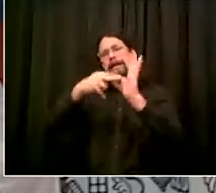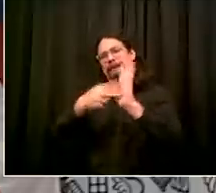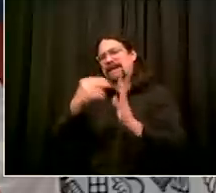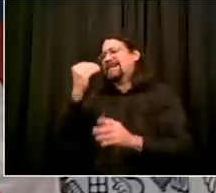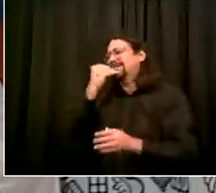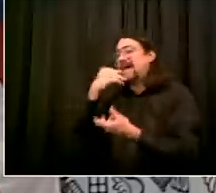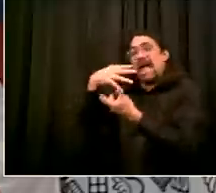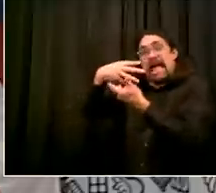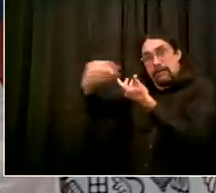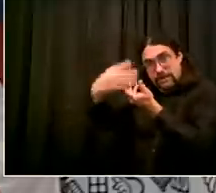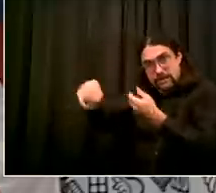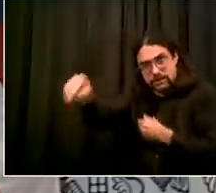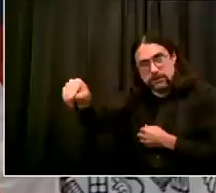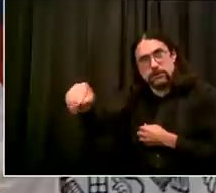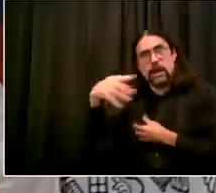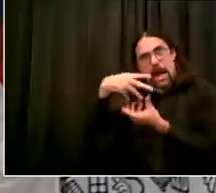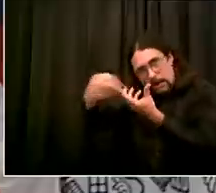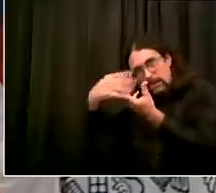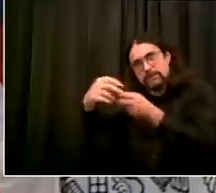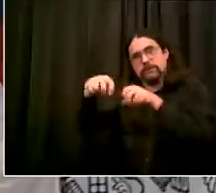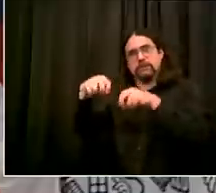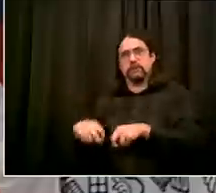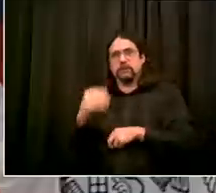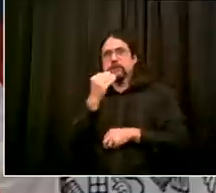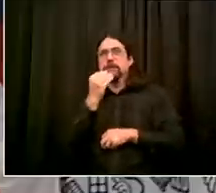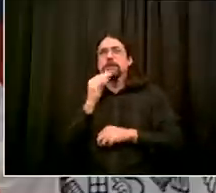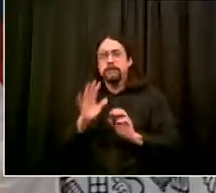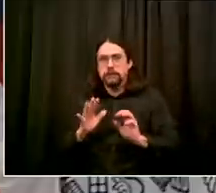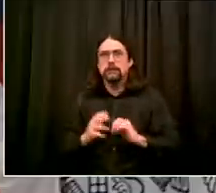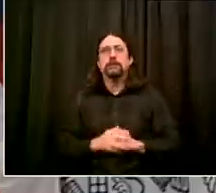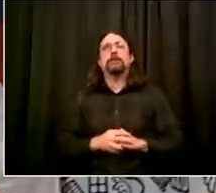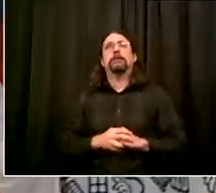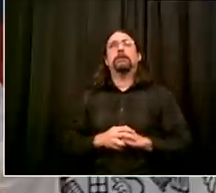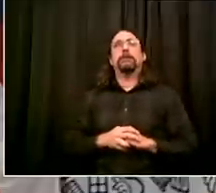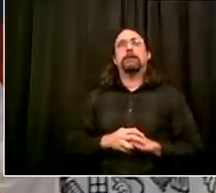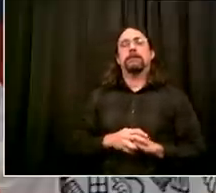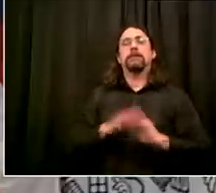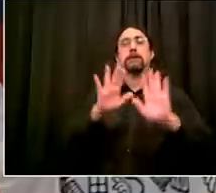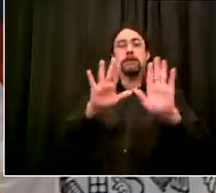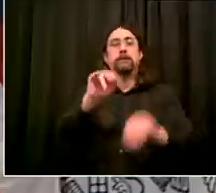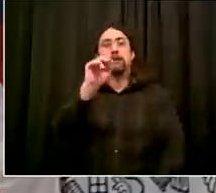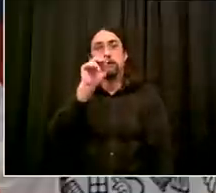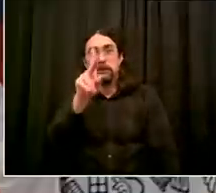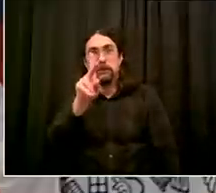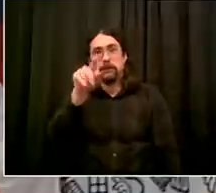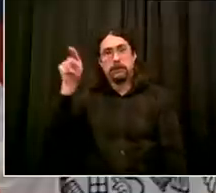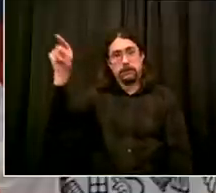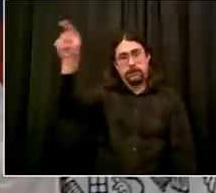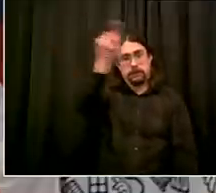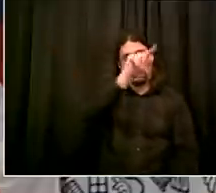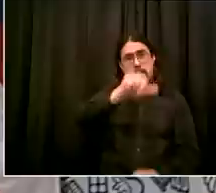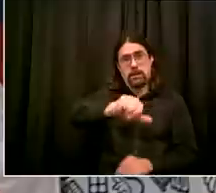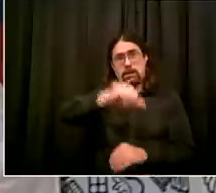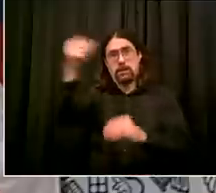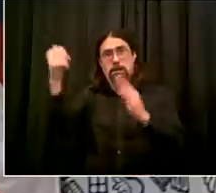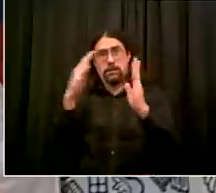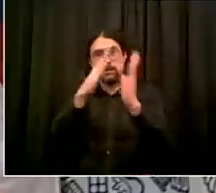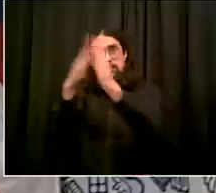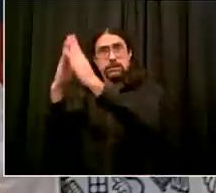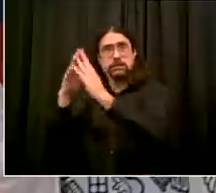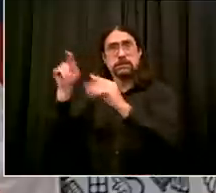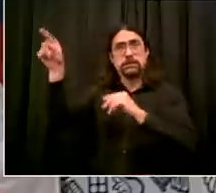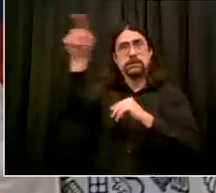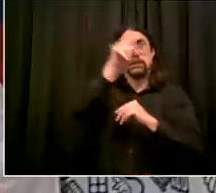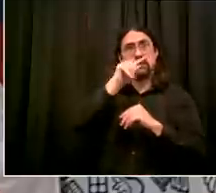in fact it's on the agenda i think even later on today to try and resolve that we're going to work obviously with the city agencies with the state